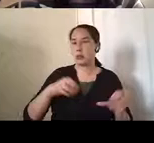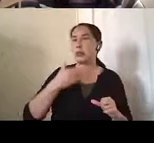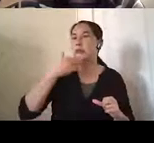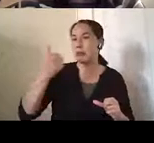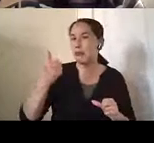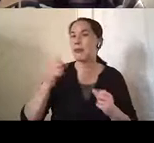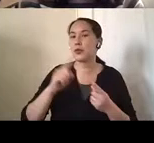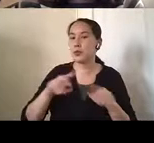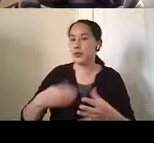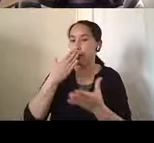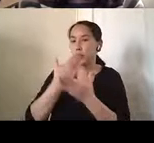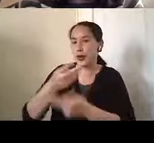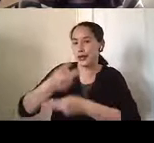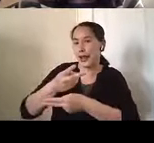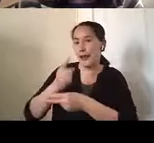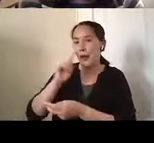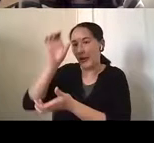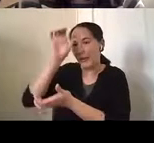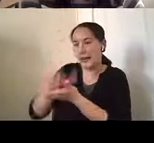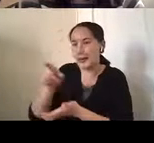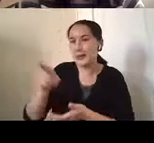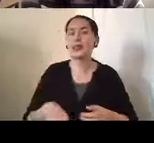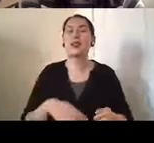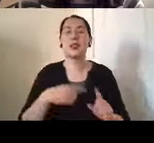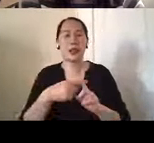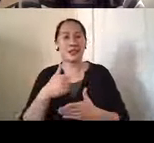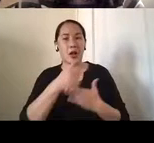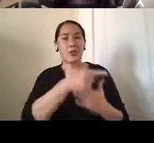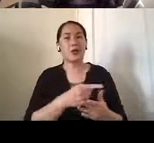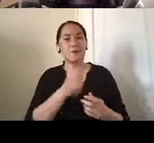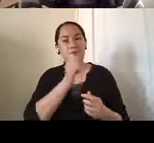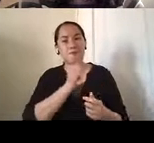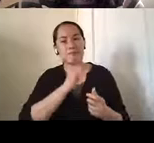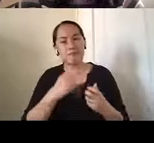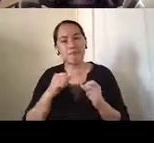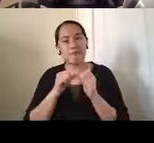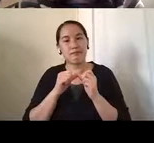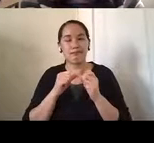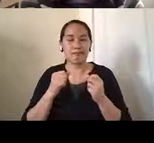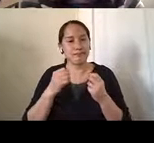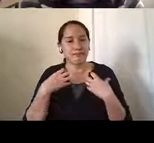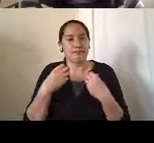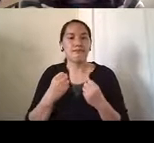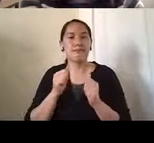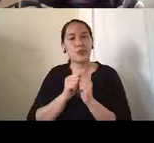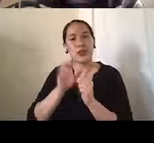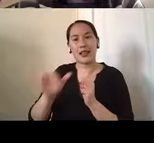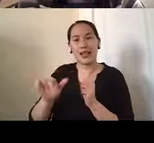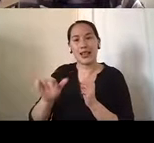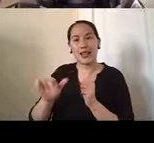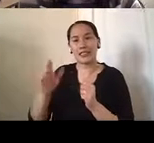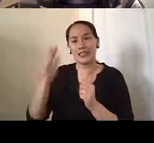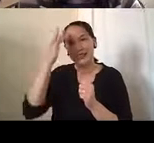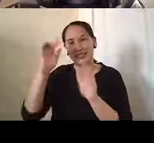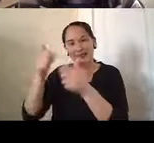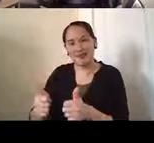good care for her husband and also cope with the ongoing disease progression. Um, I think an adult day